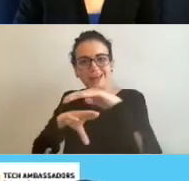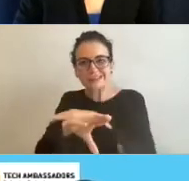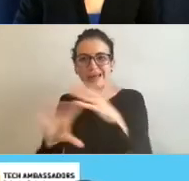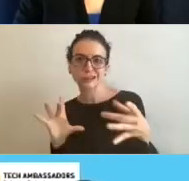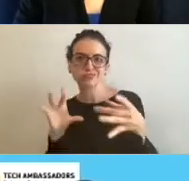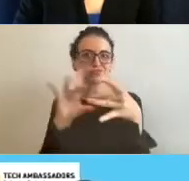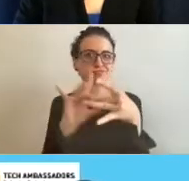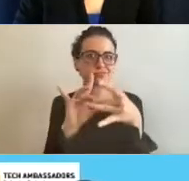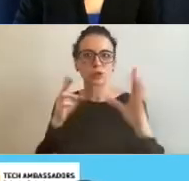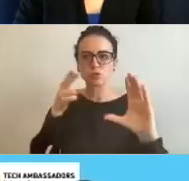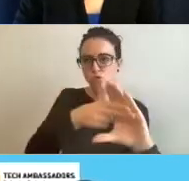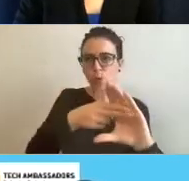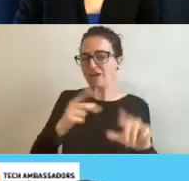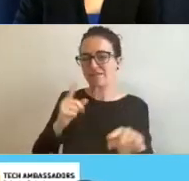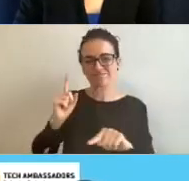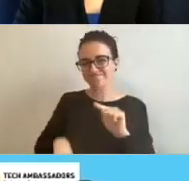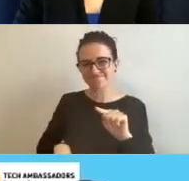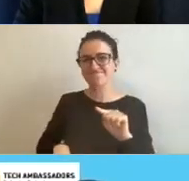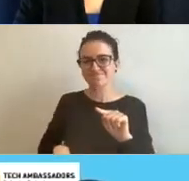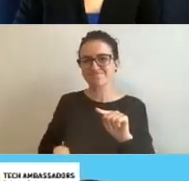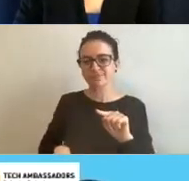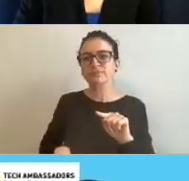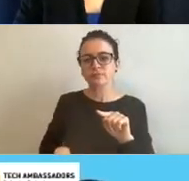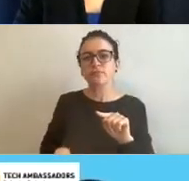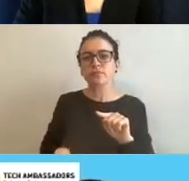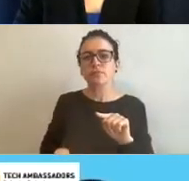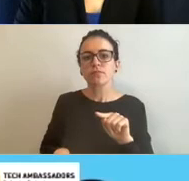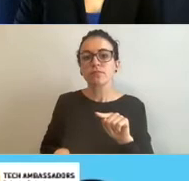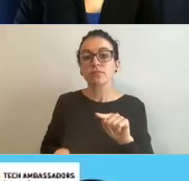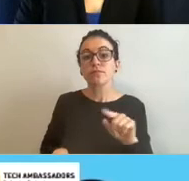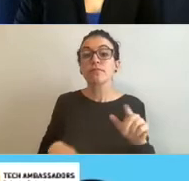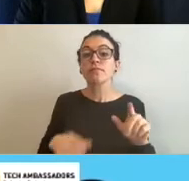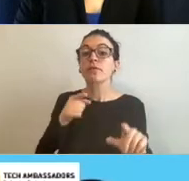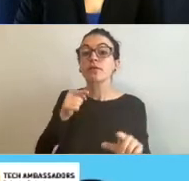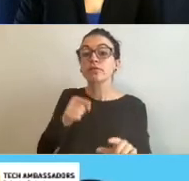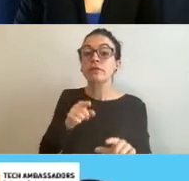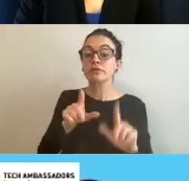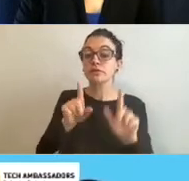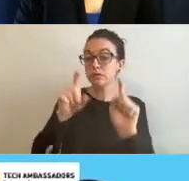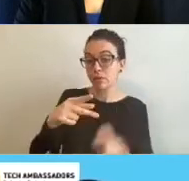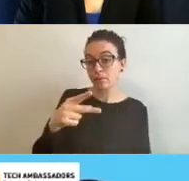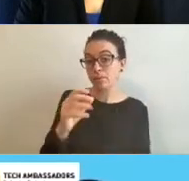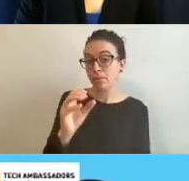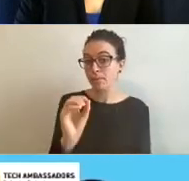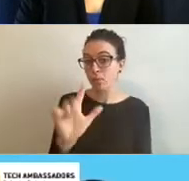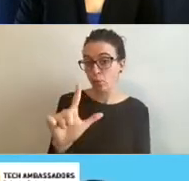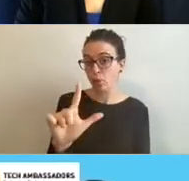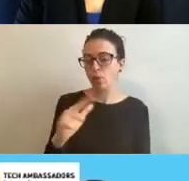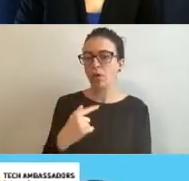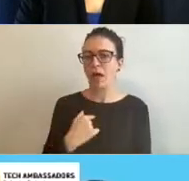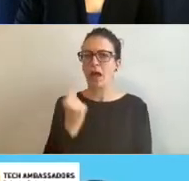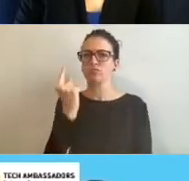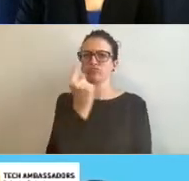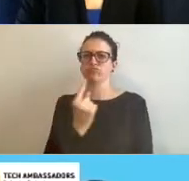uh, Okay. And I actually, at this poll, that made me really curious. Um, you know, there are